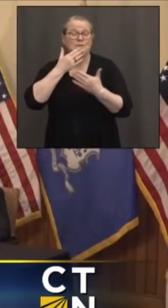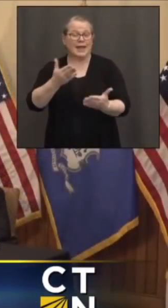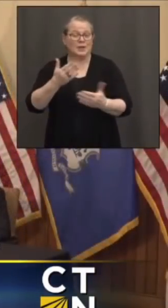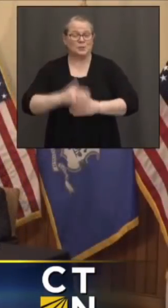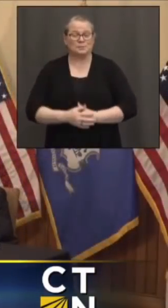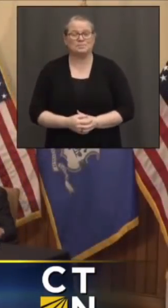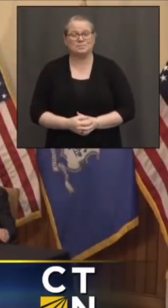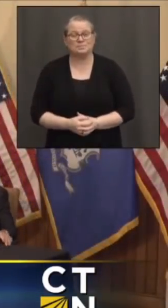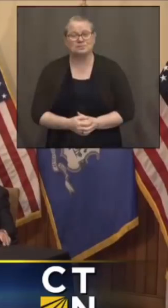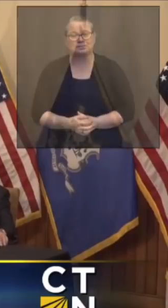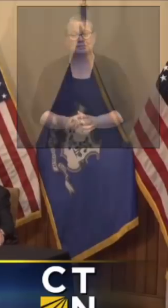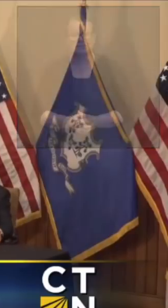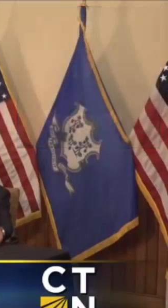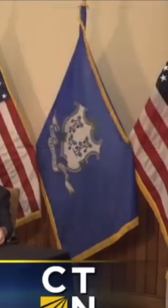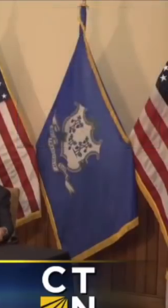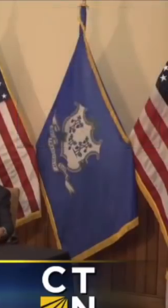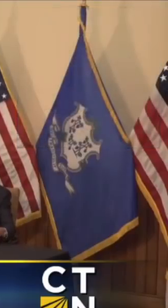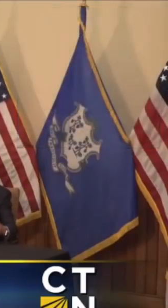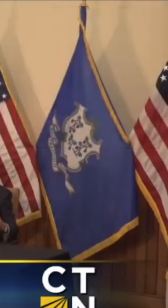Thanks,